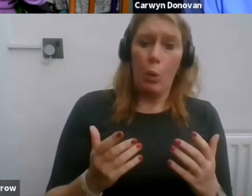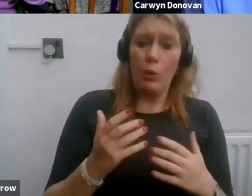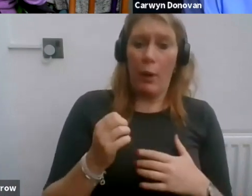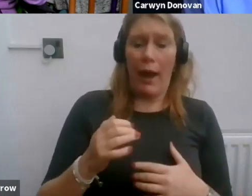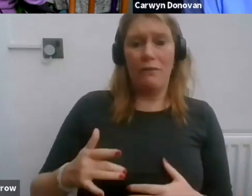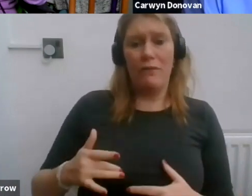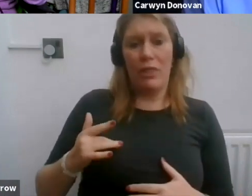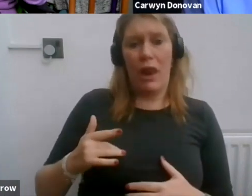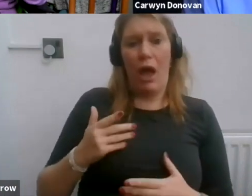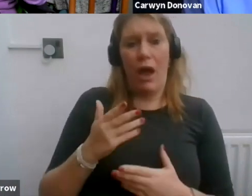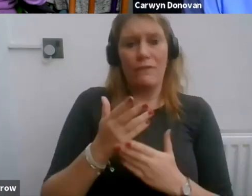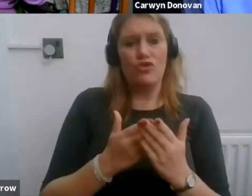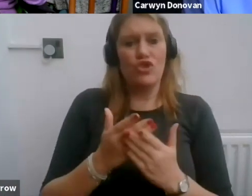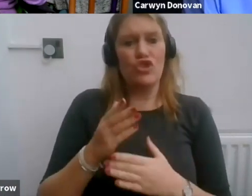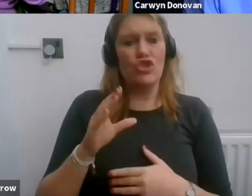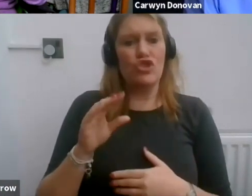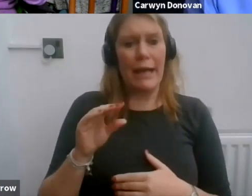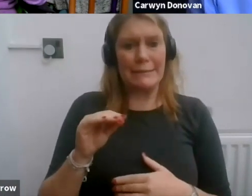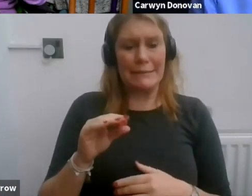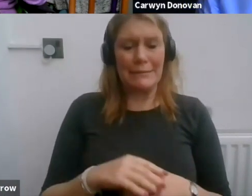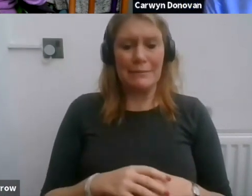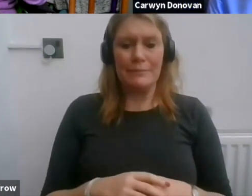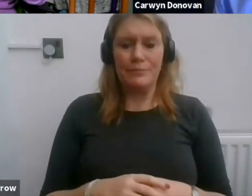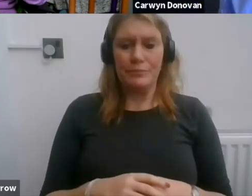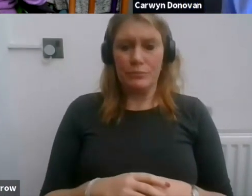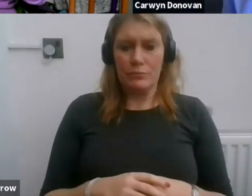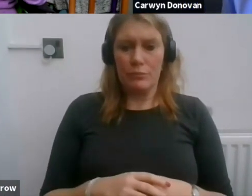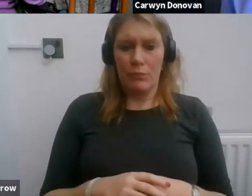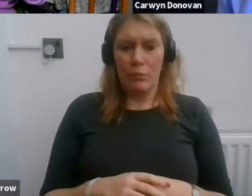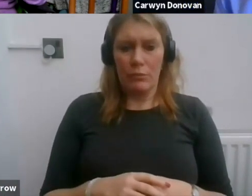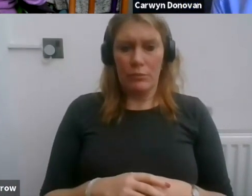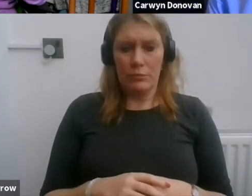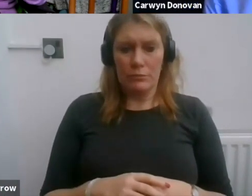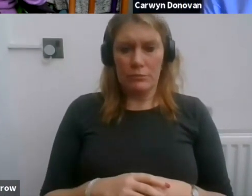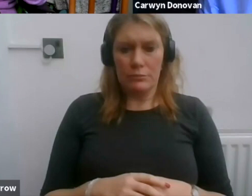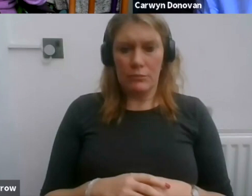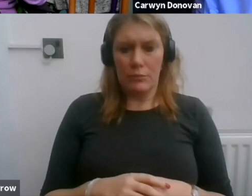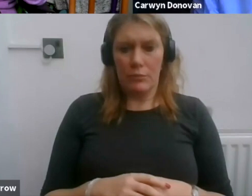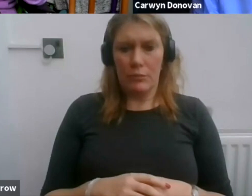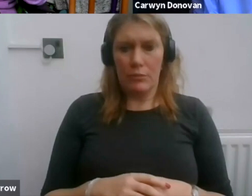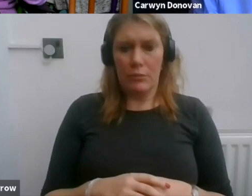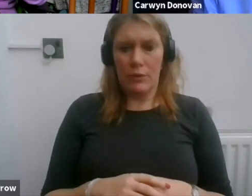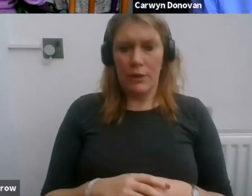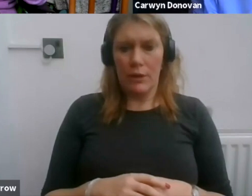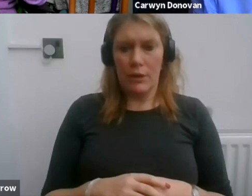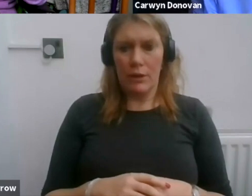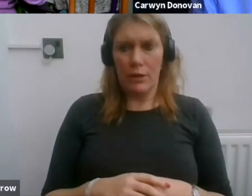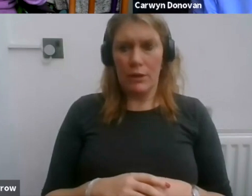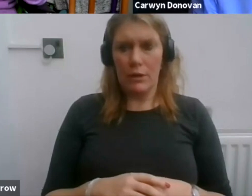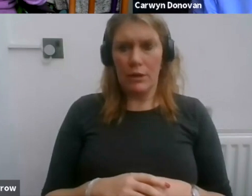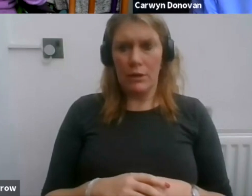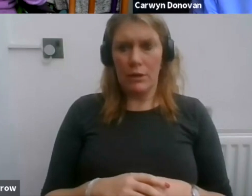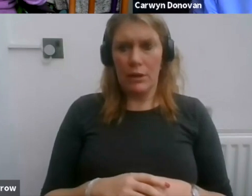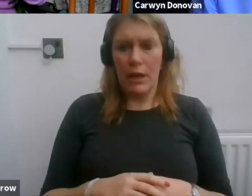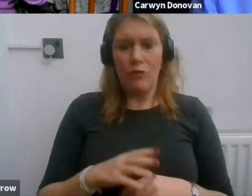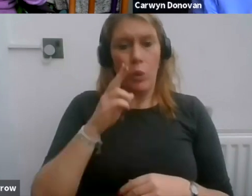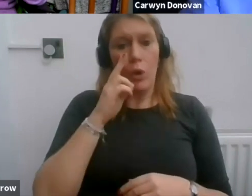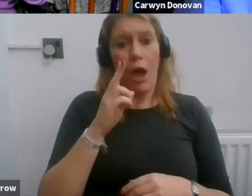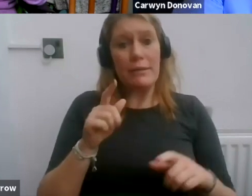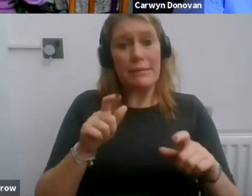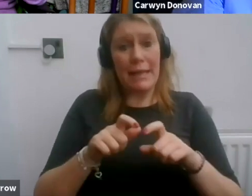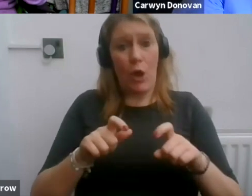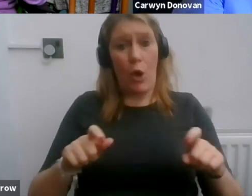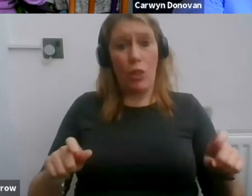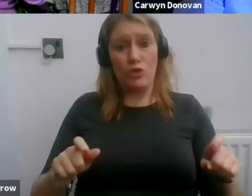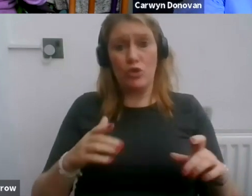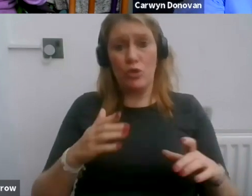If you haven't got a row of typing up in a white box on the right hand side of your screen, you can access